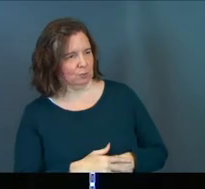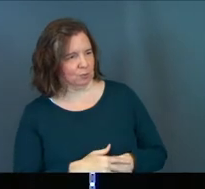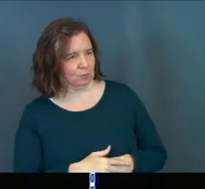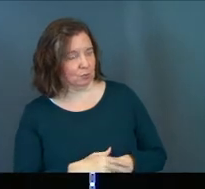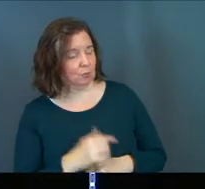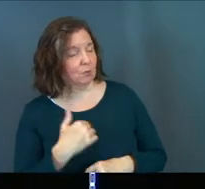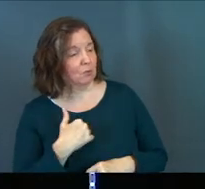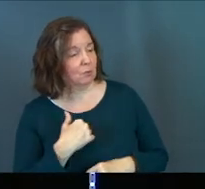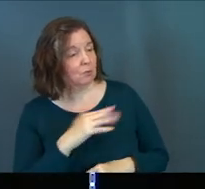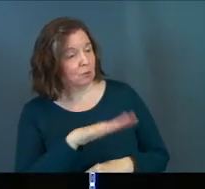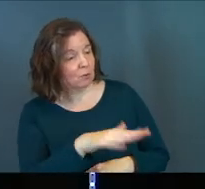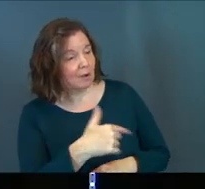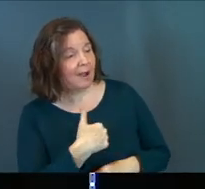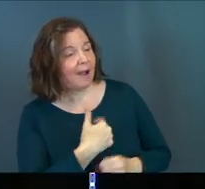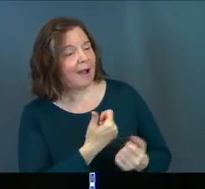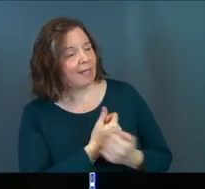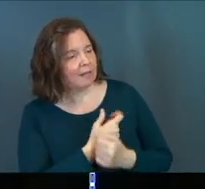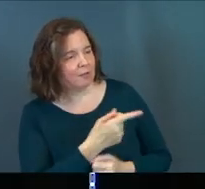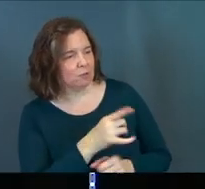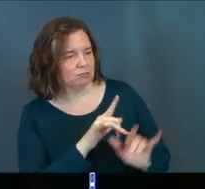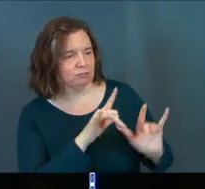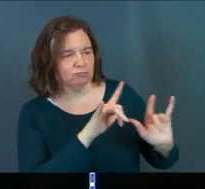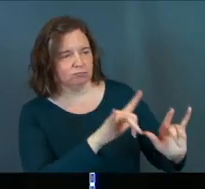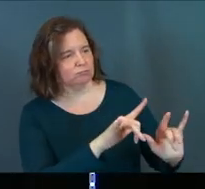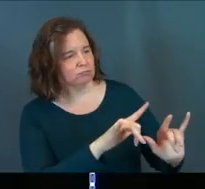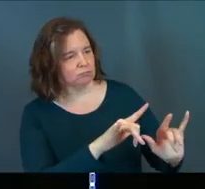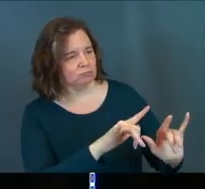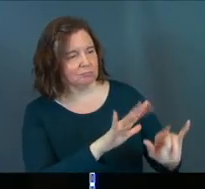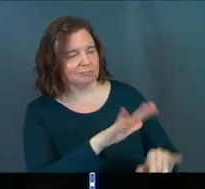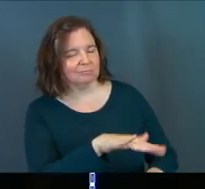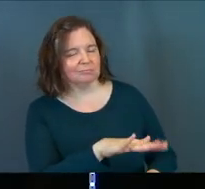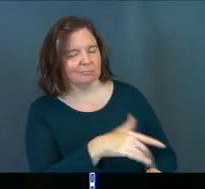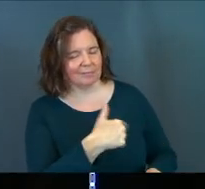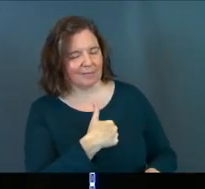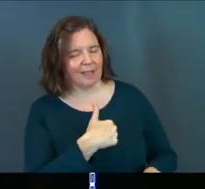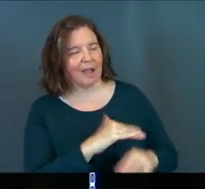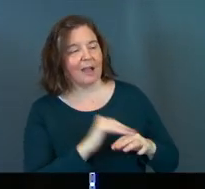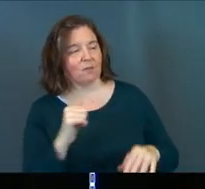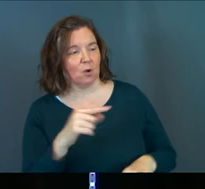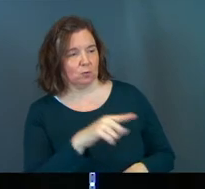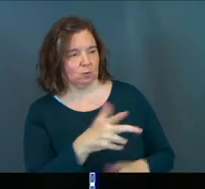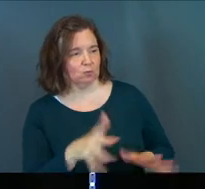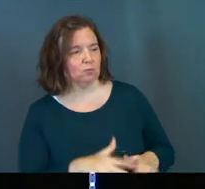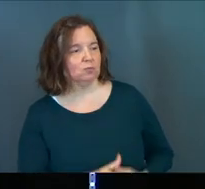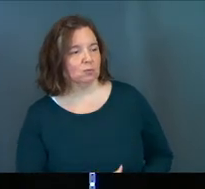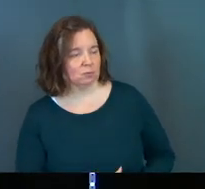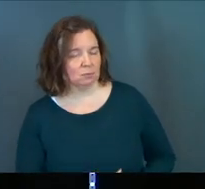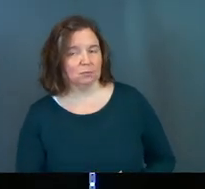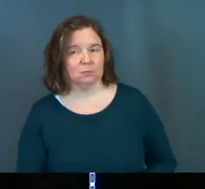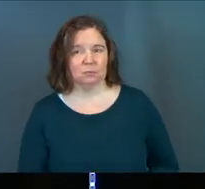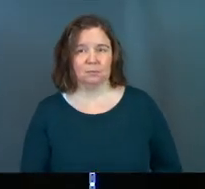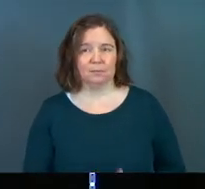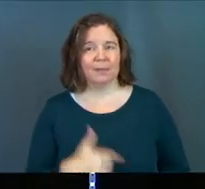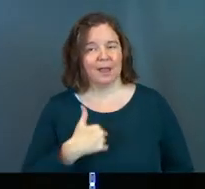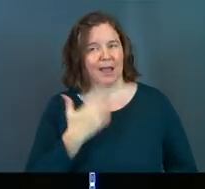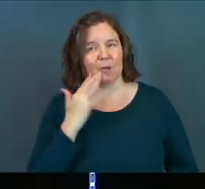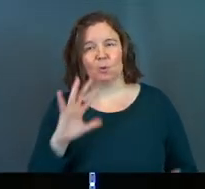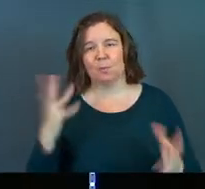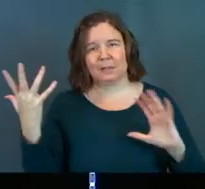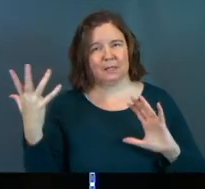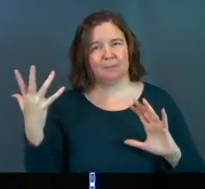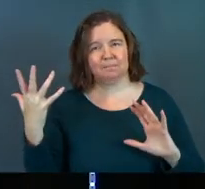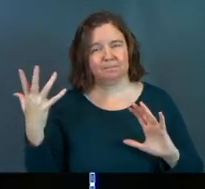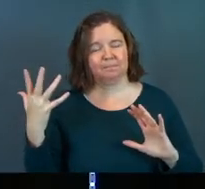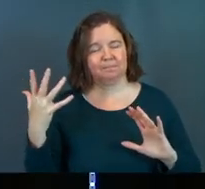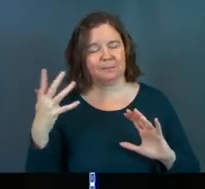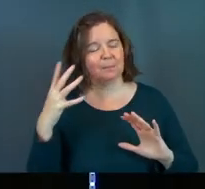Hey, Peter, I love you. Hey, Peter, I've called you. I know you messed up.